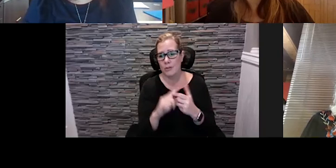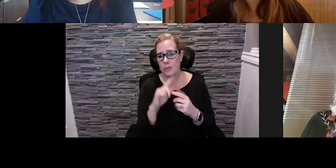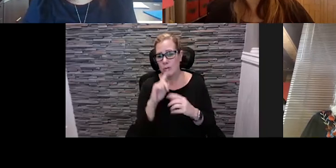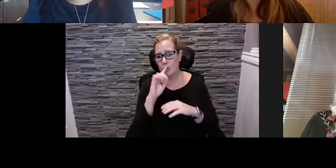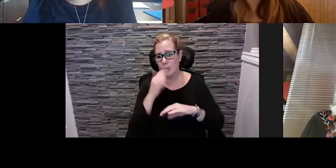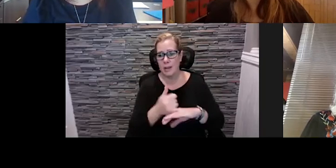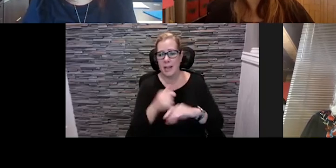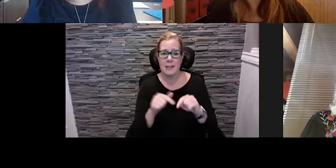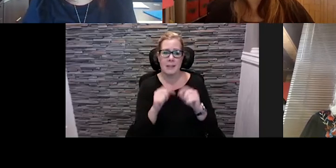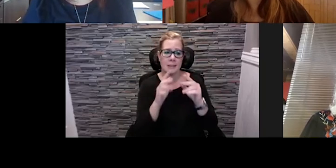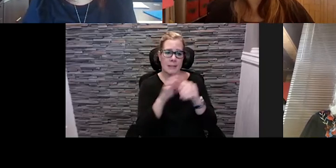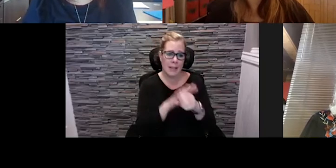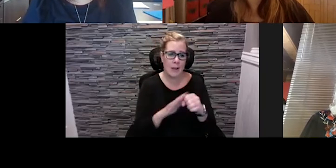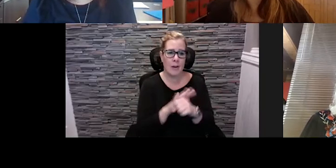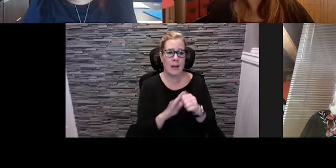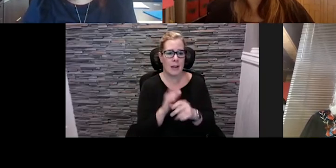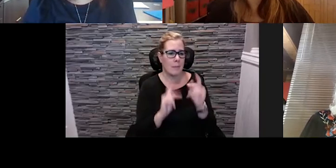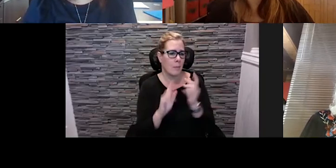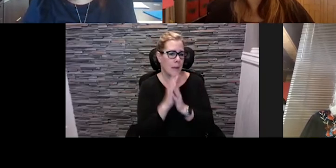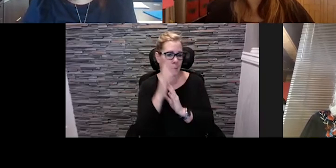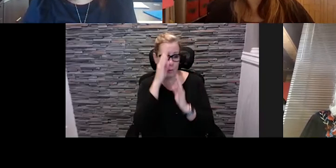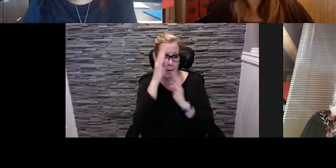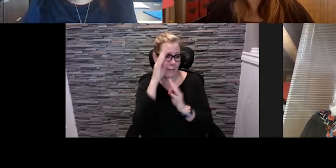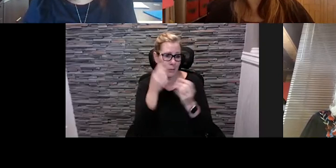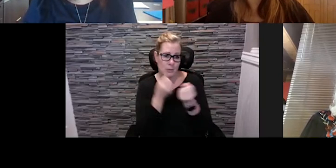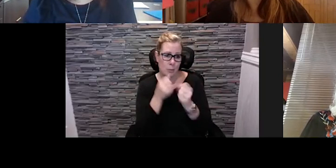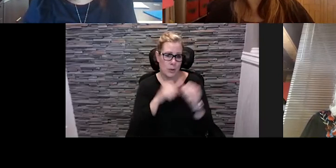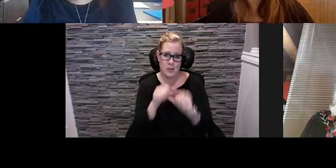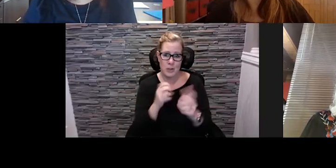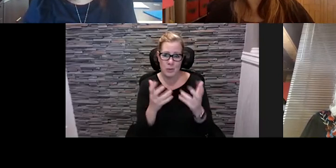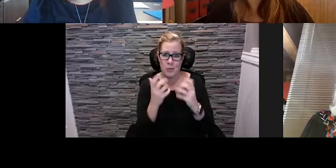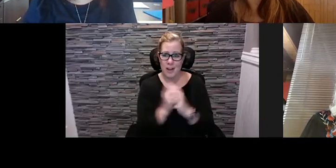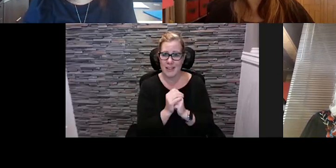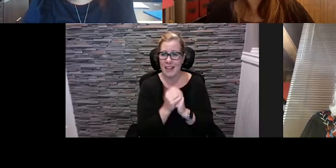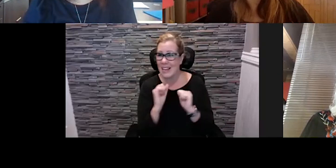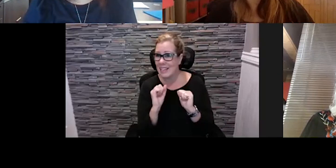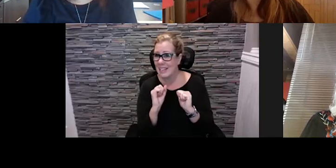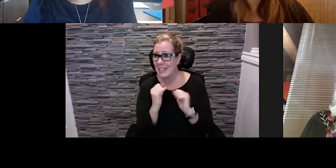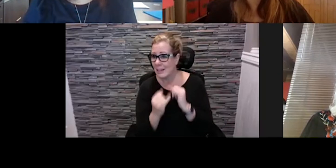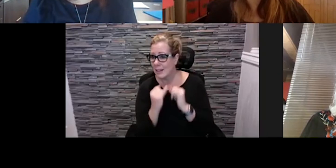place where we can we can get creative and support each other um are there any more questions sherry